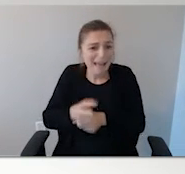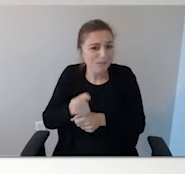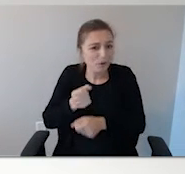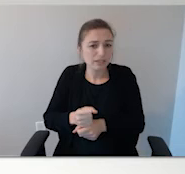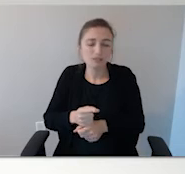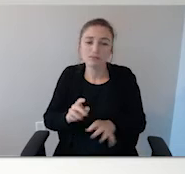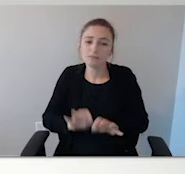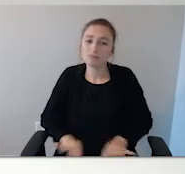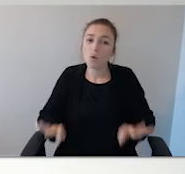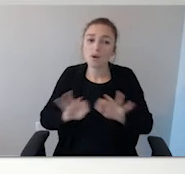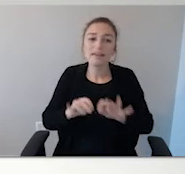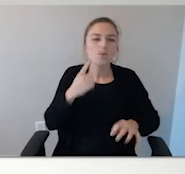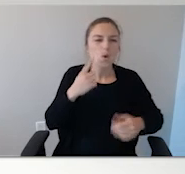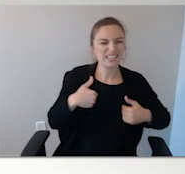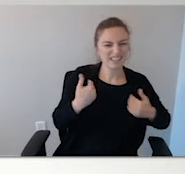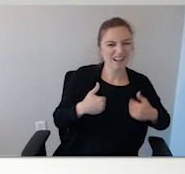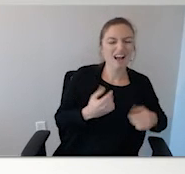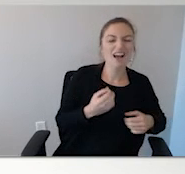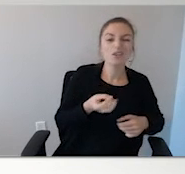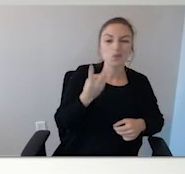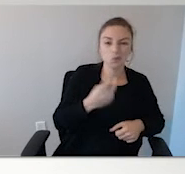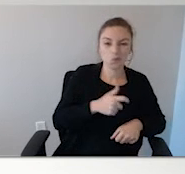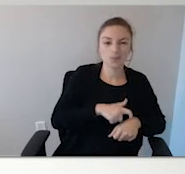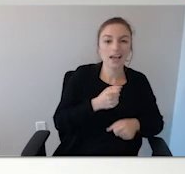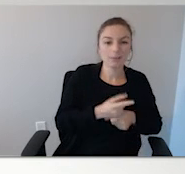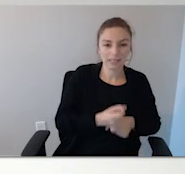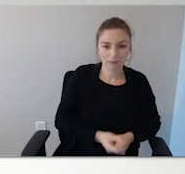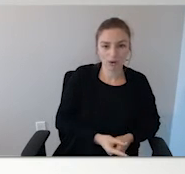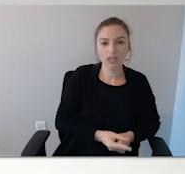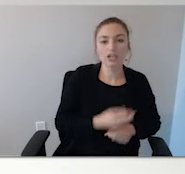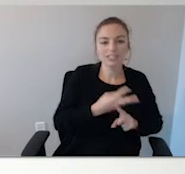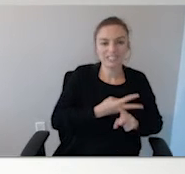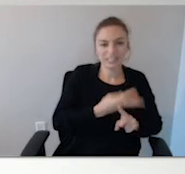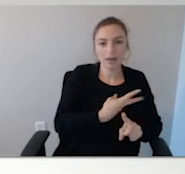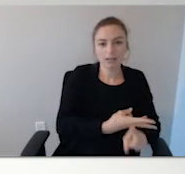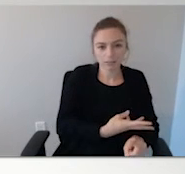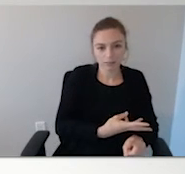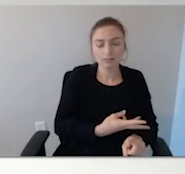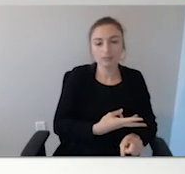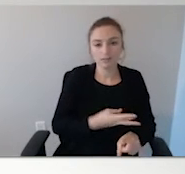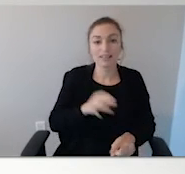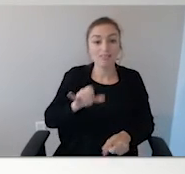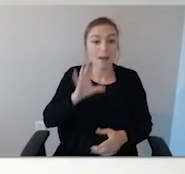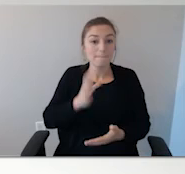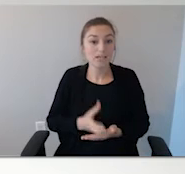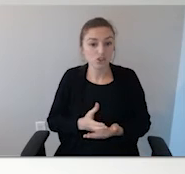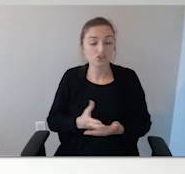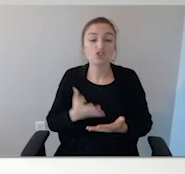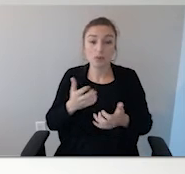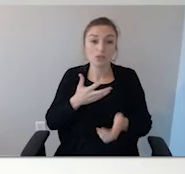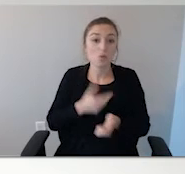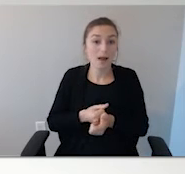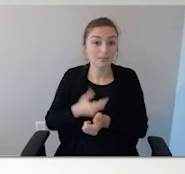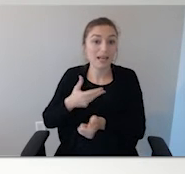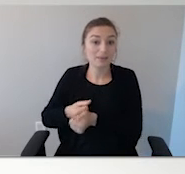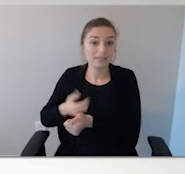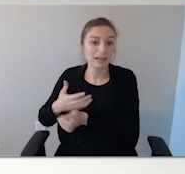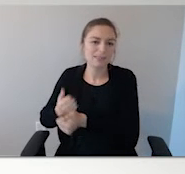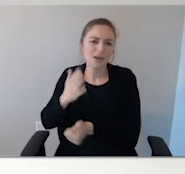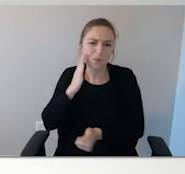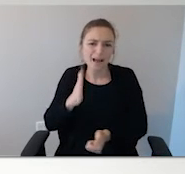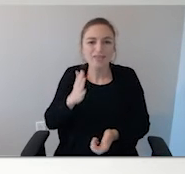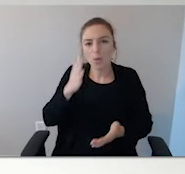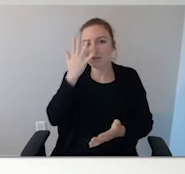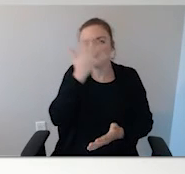updating them at least twice a year for younger kids, because you want to update their picture, they're going to change as they grow. And making sure that all that information is